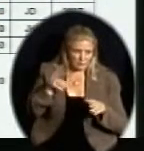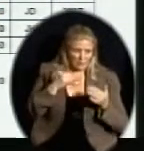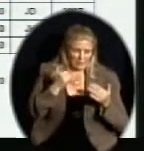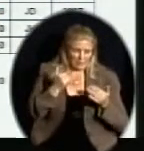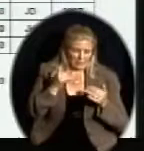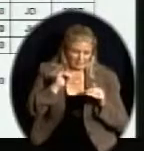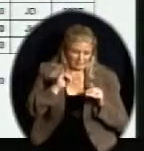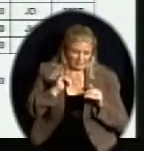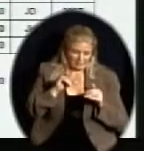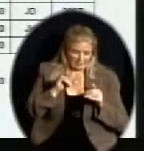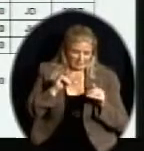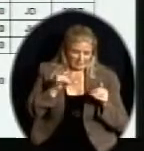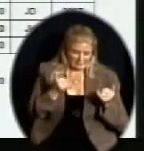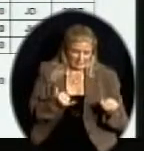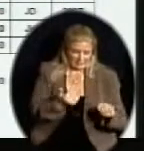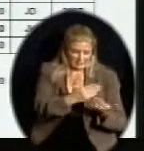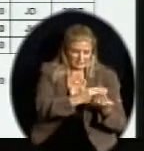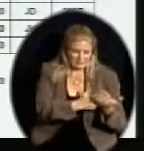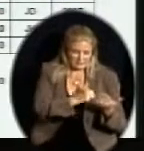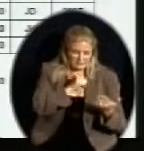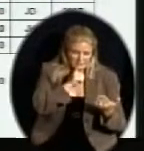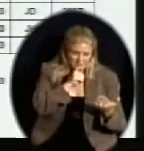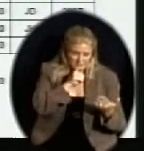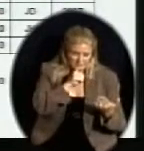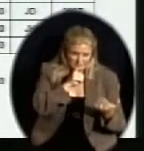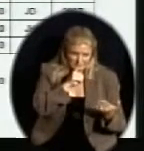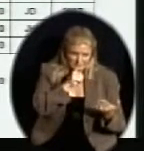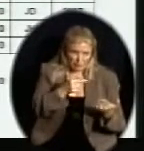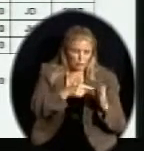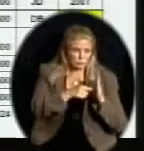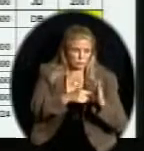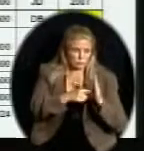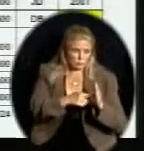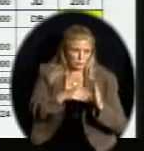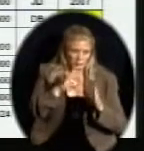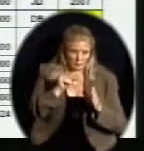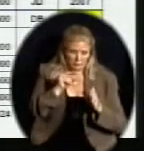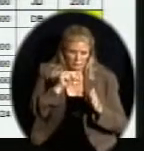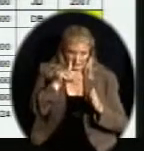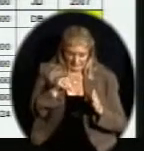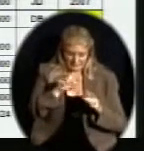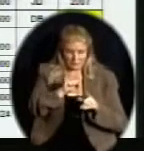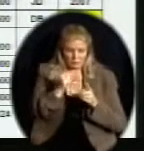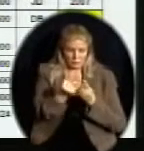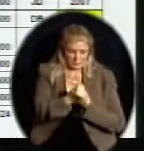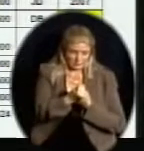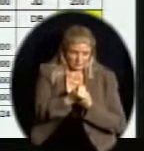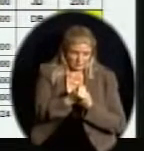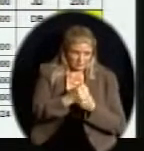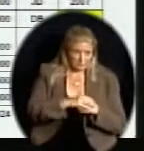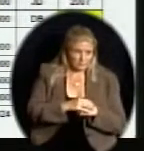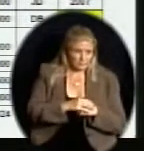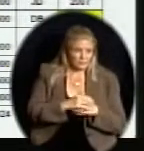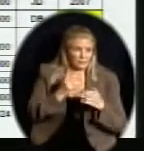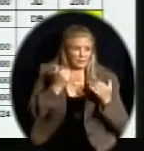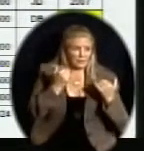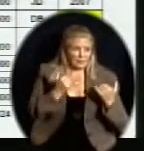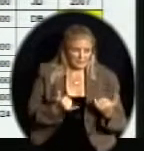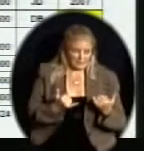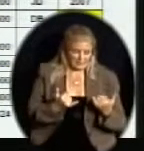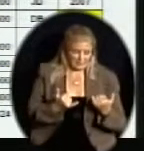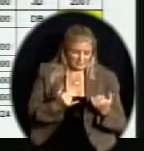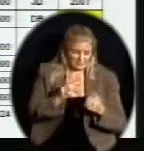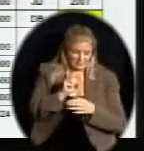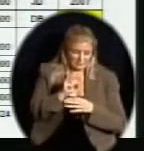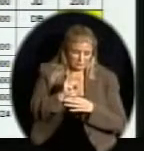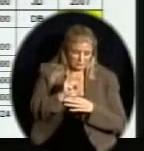example, any bond situations. But this is one of the schools we worked on last year. This is a school we're putting some emphasis on. If